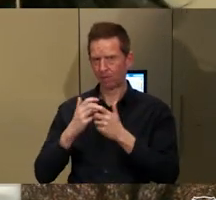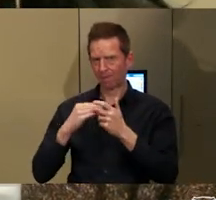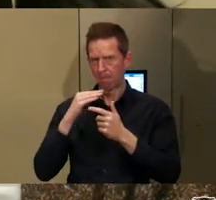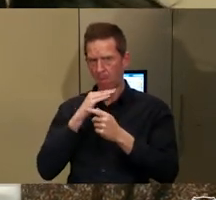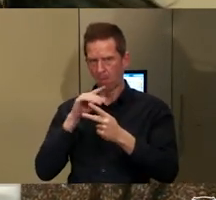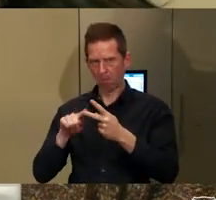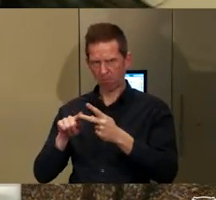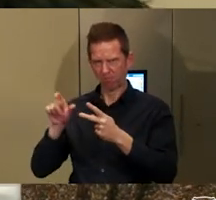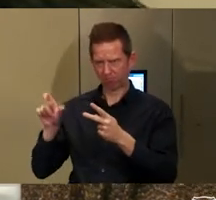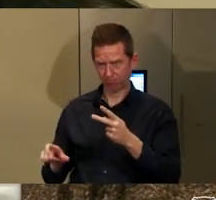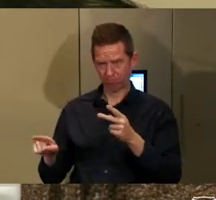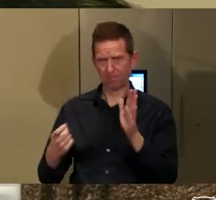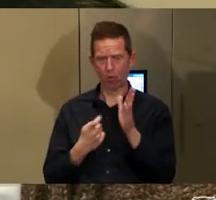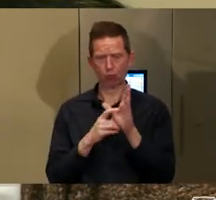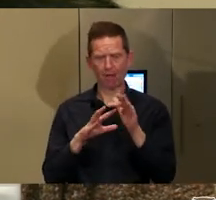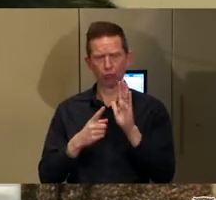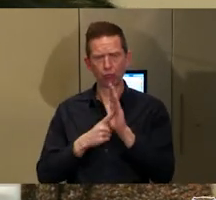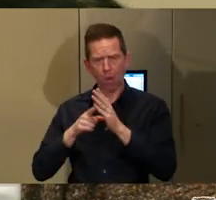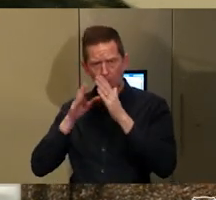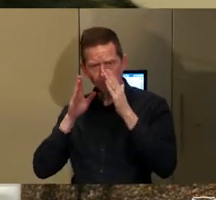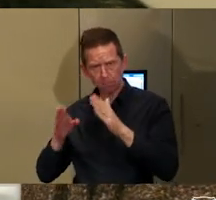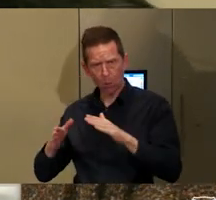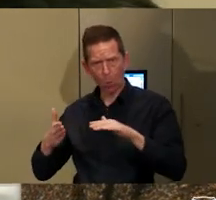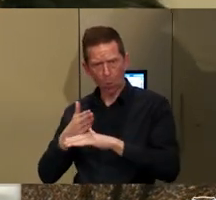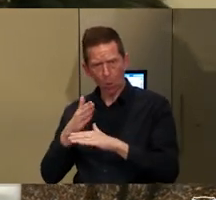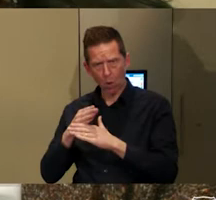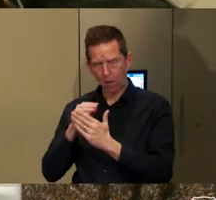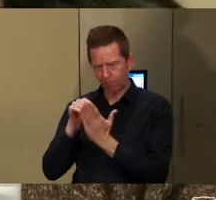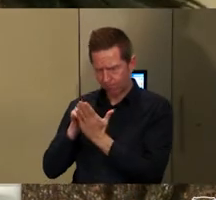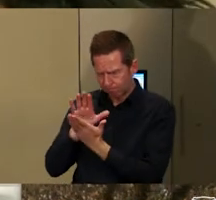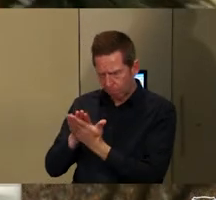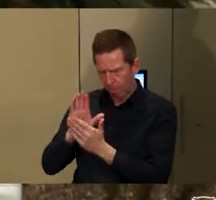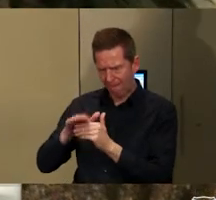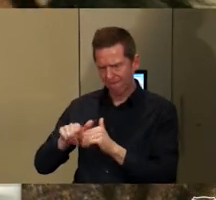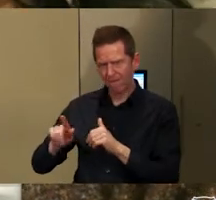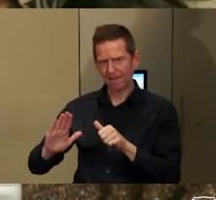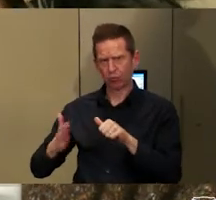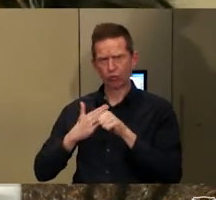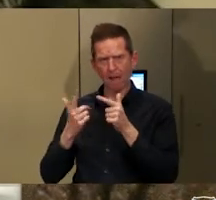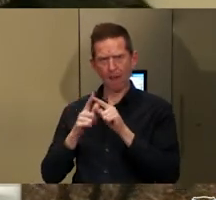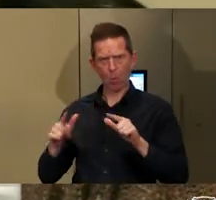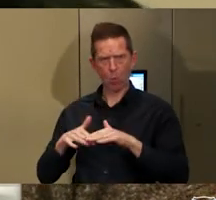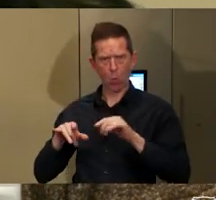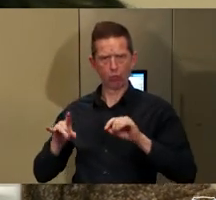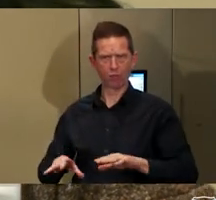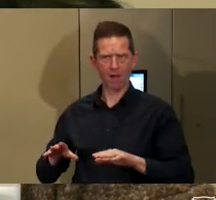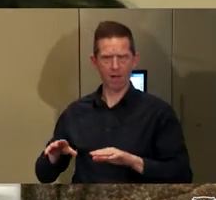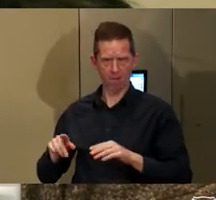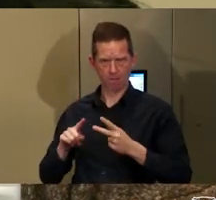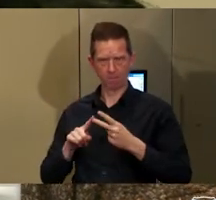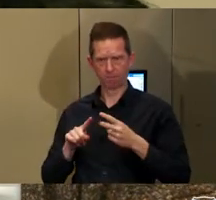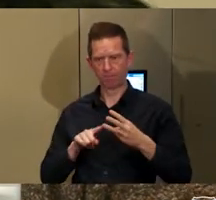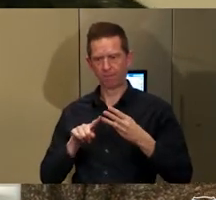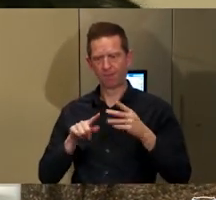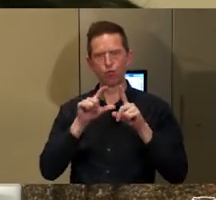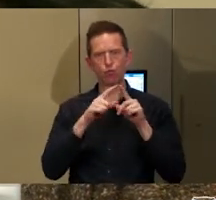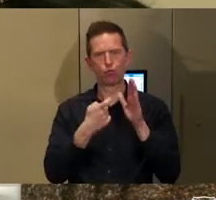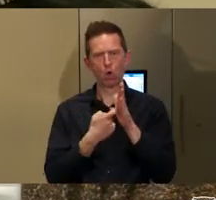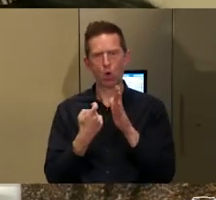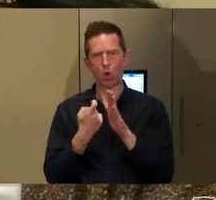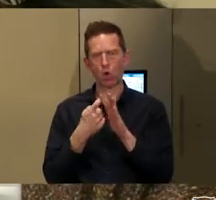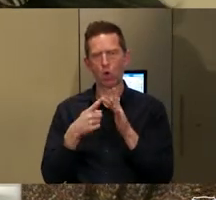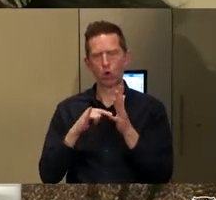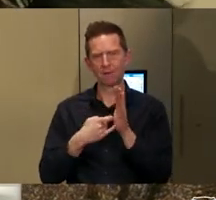her research focuses on the description and documentation of the Indigenous languages in Australia. Dr Kirsty Sord